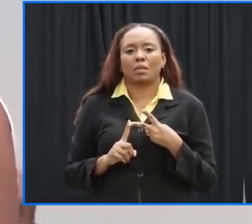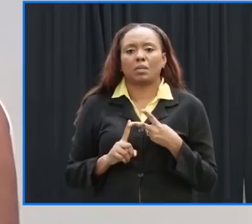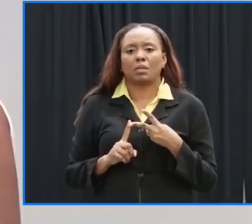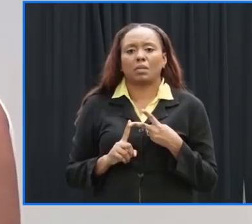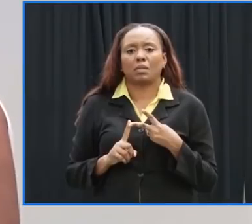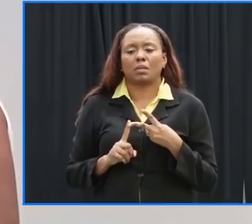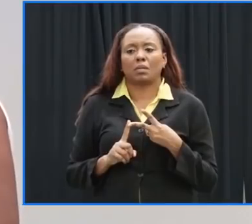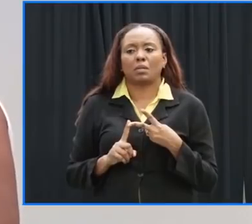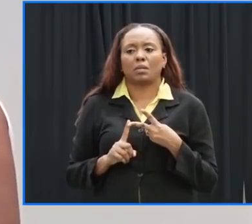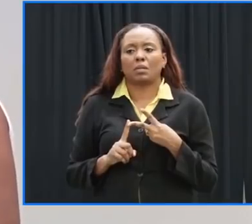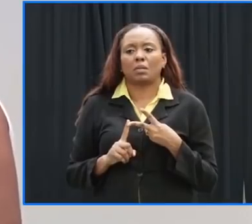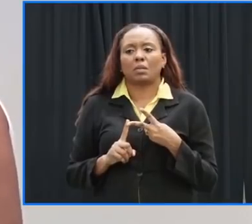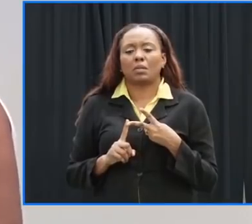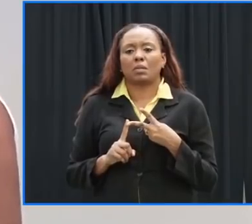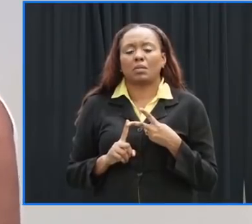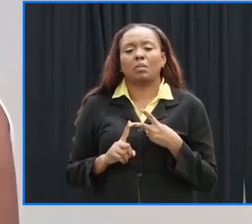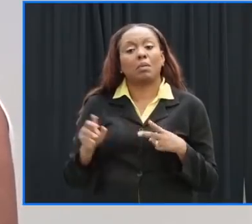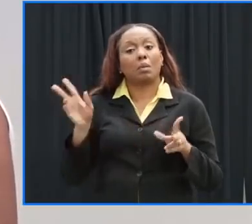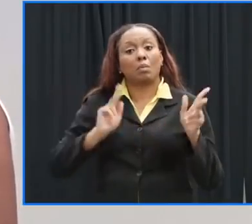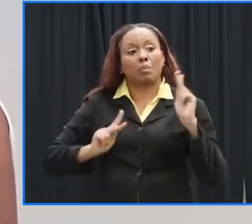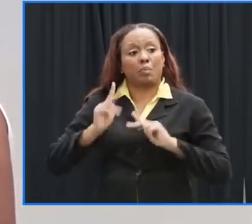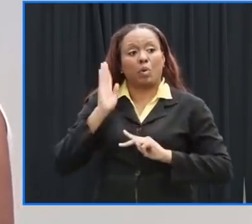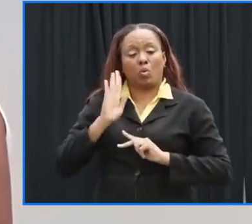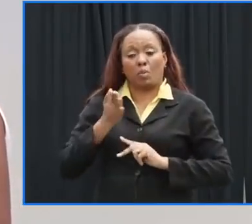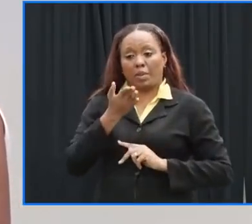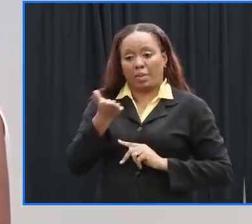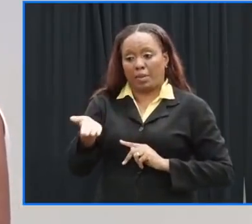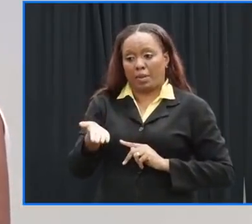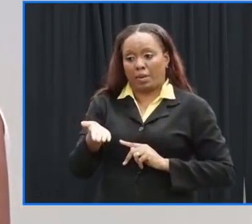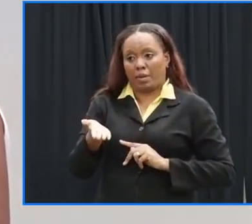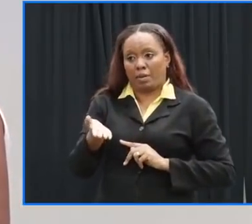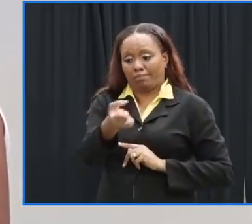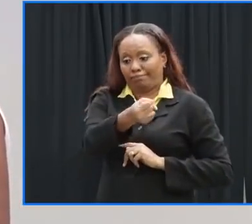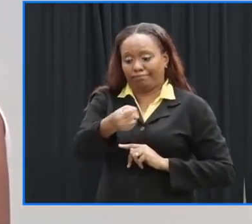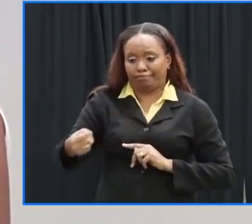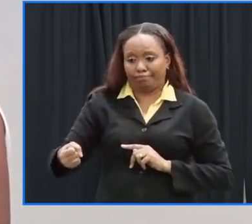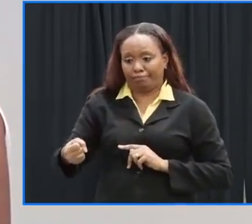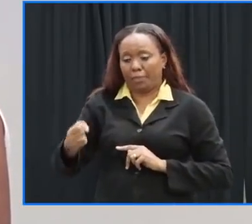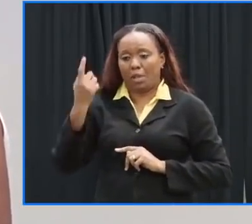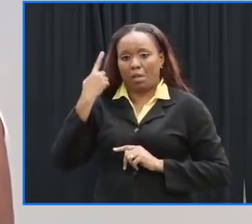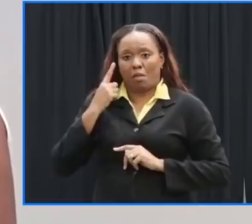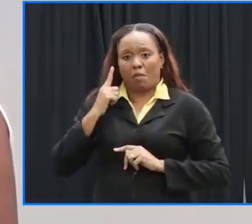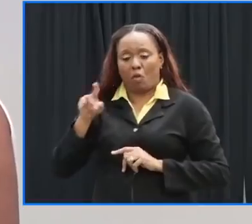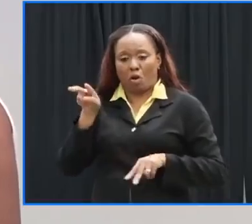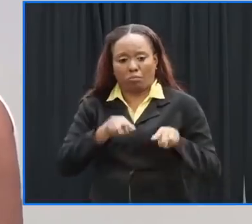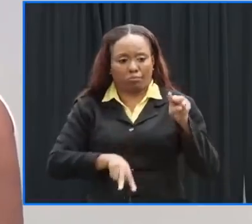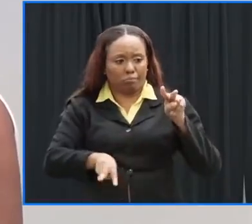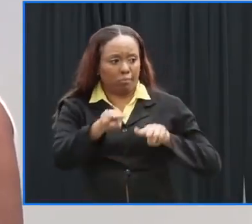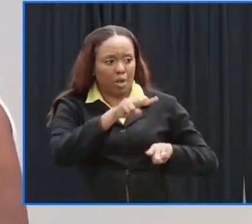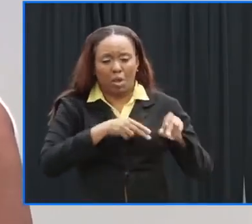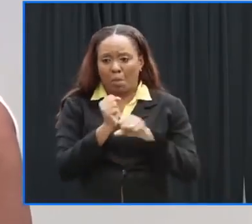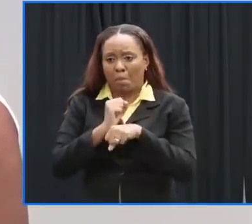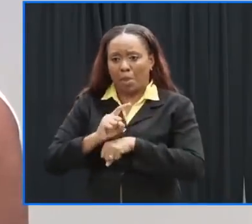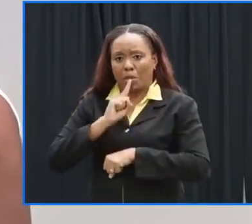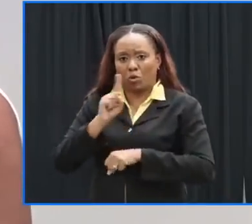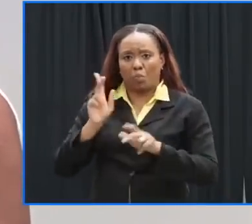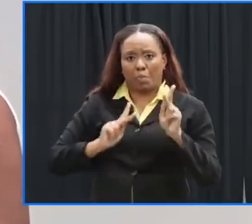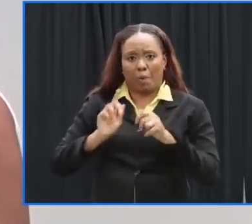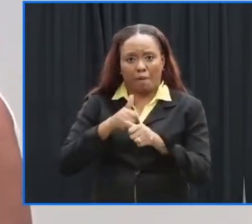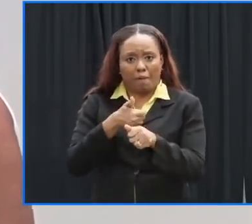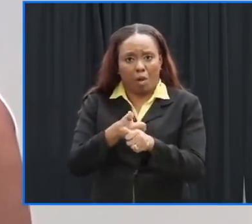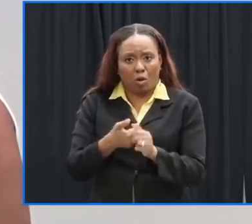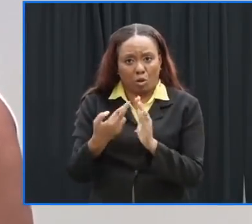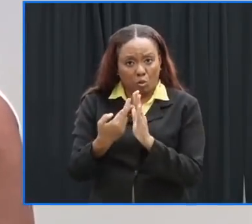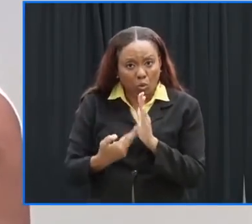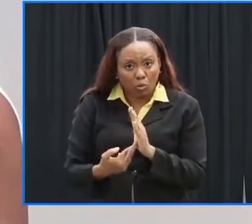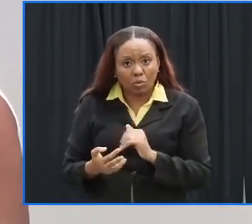abide by the protocols and to enforce the protocols and additionally dr george would have said that we don't want an outbreak of covid at